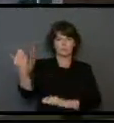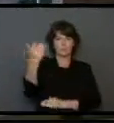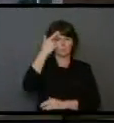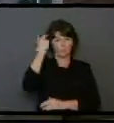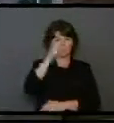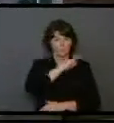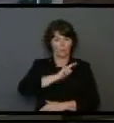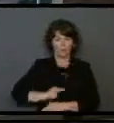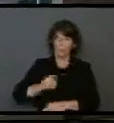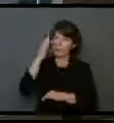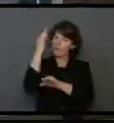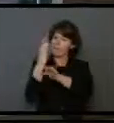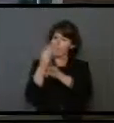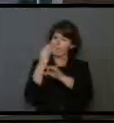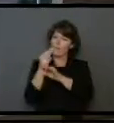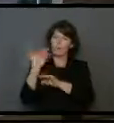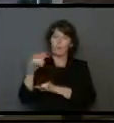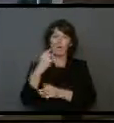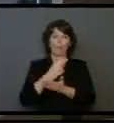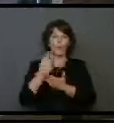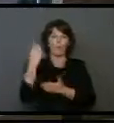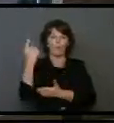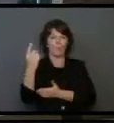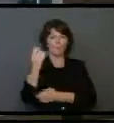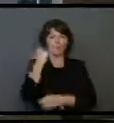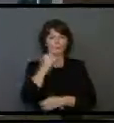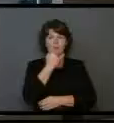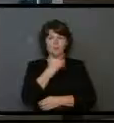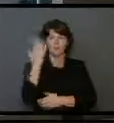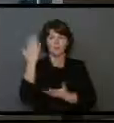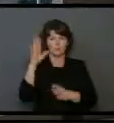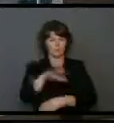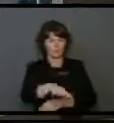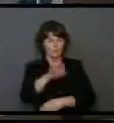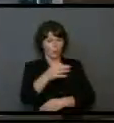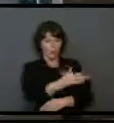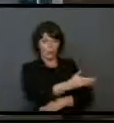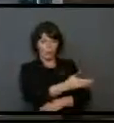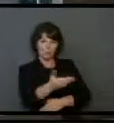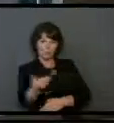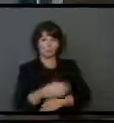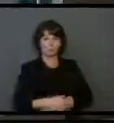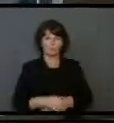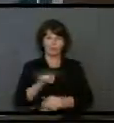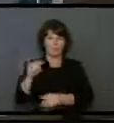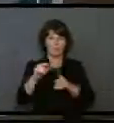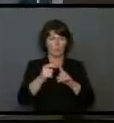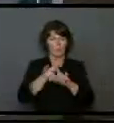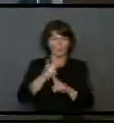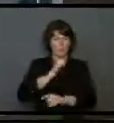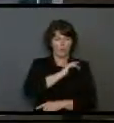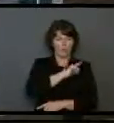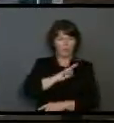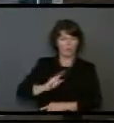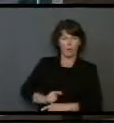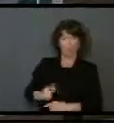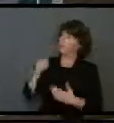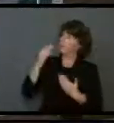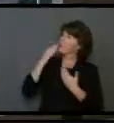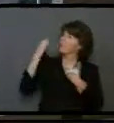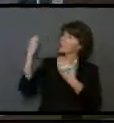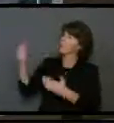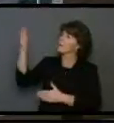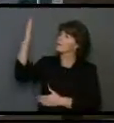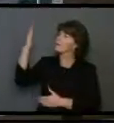Lord who is faithful, the Holy One of Israel, who has chosen you. This is the word of the Lord. Thanks